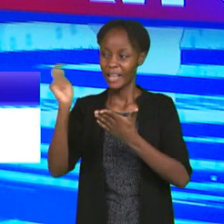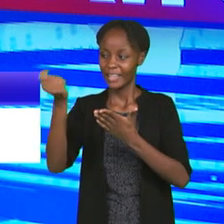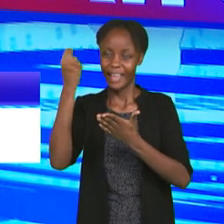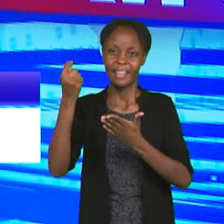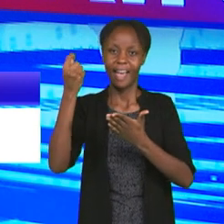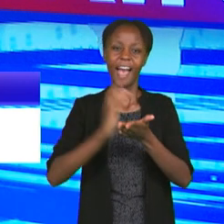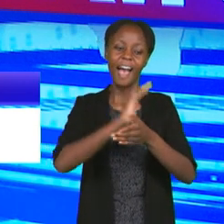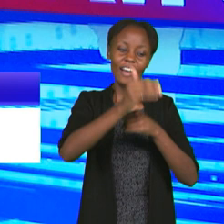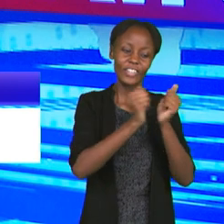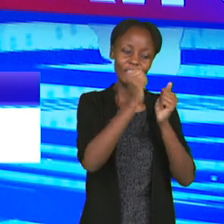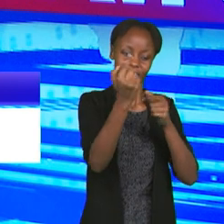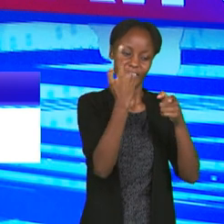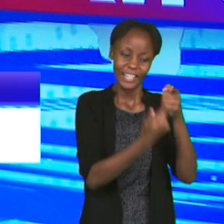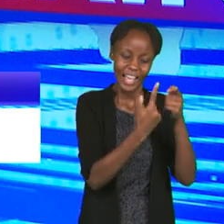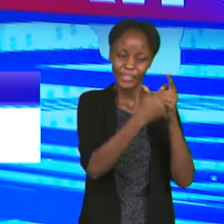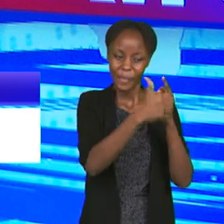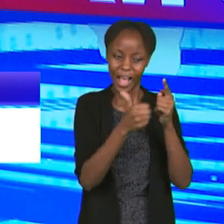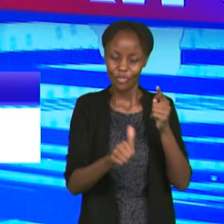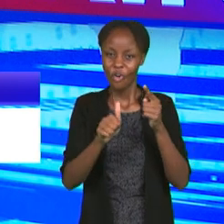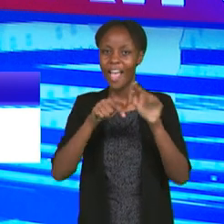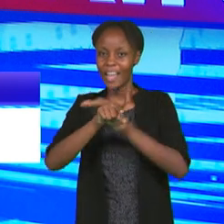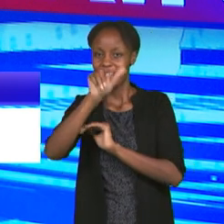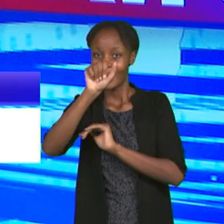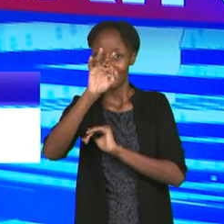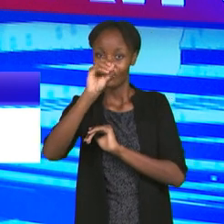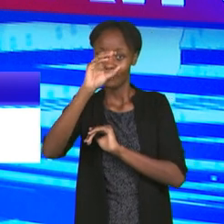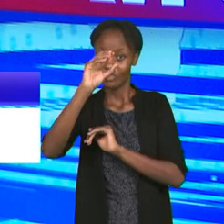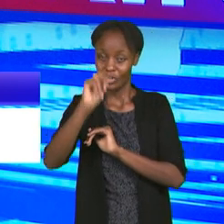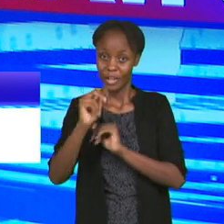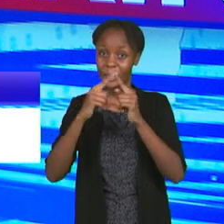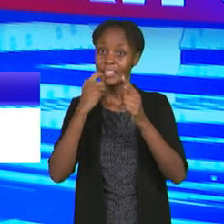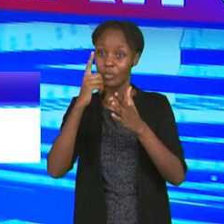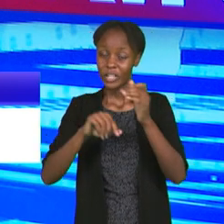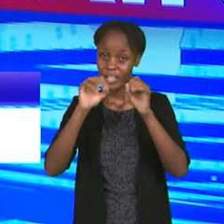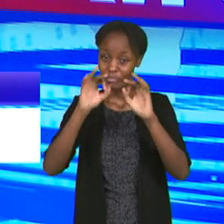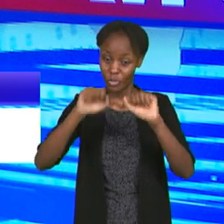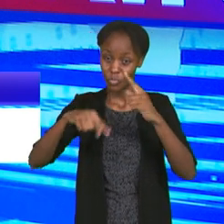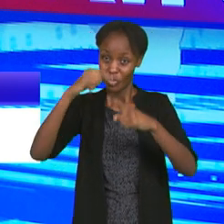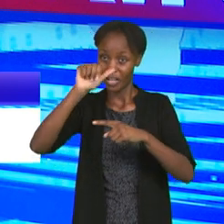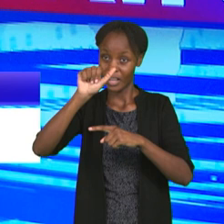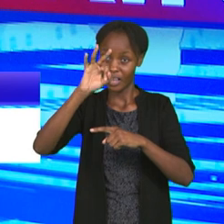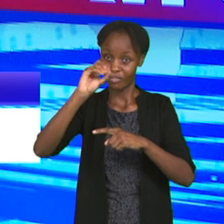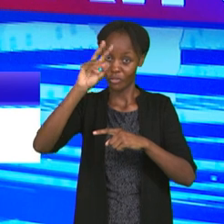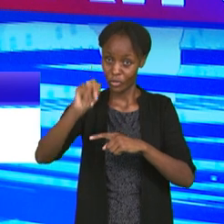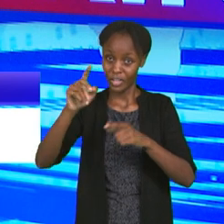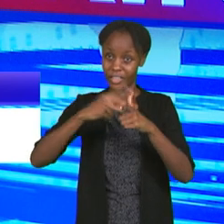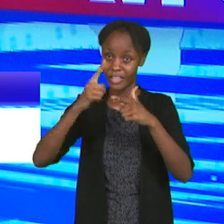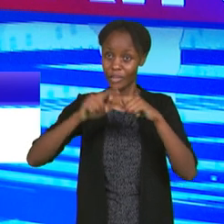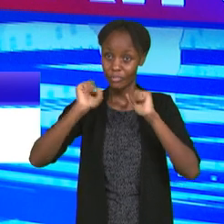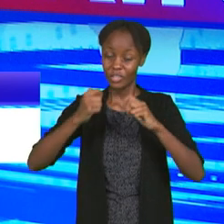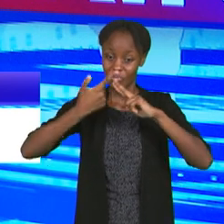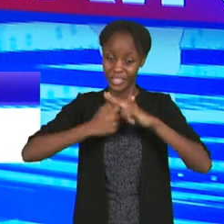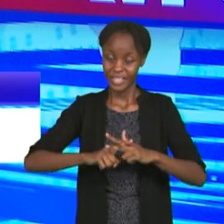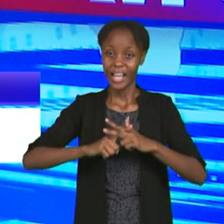out for 15 good years. He has said that if we are to win the African Cup of Nation title, then we have to start